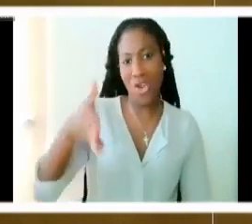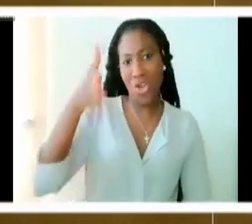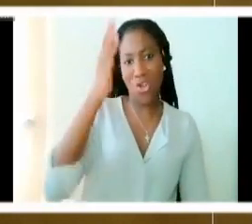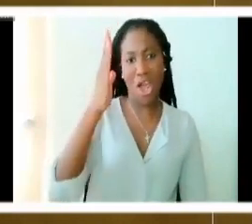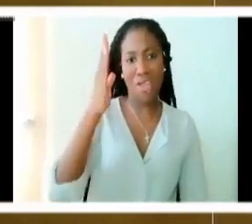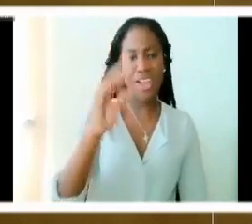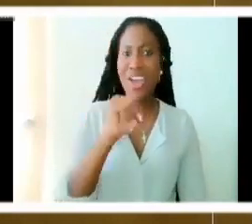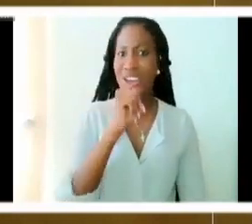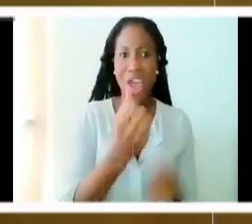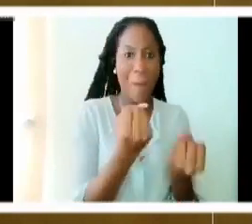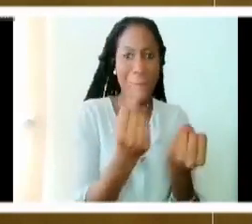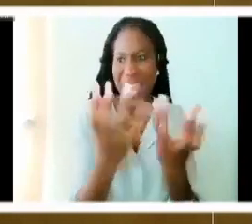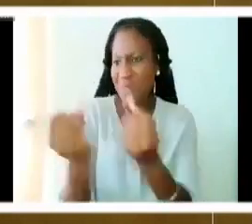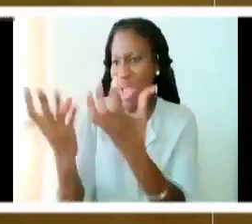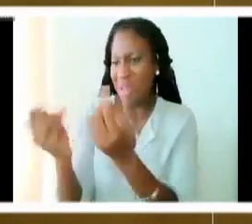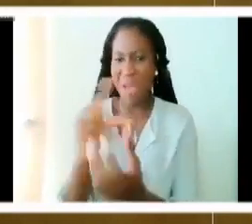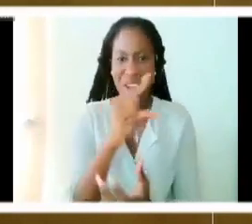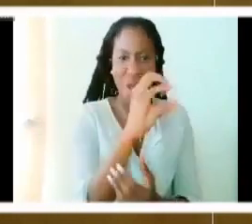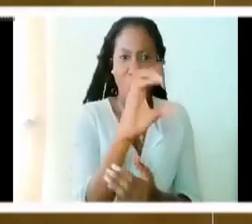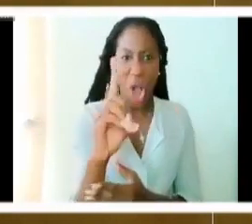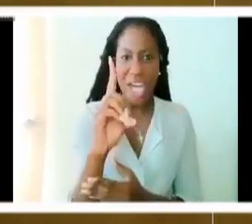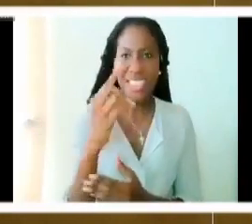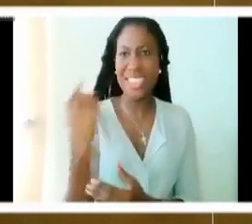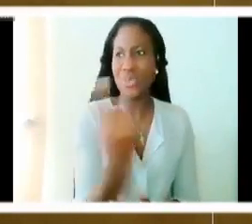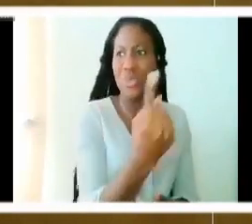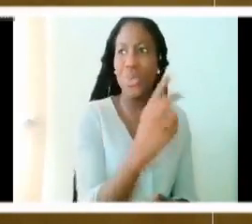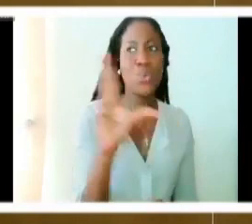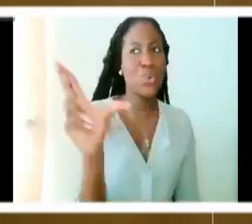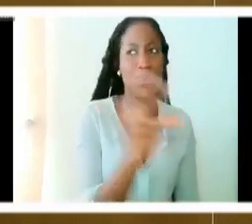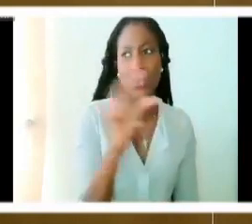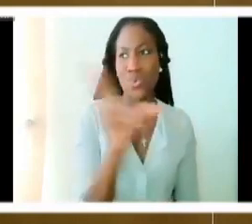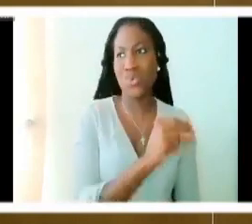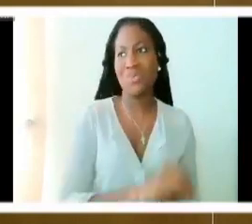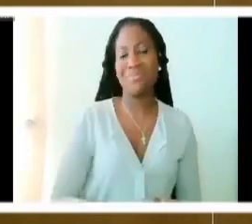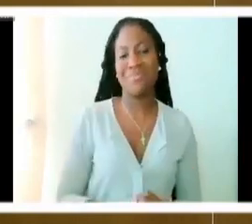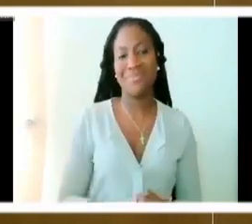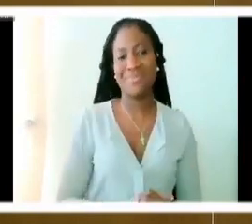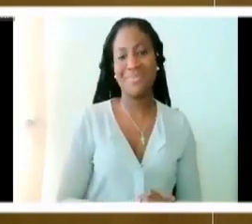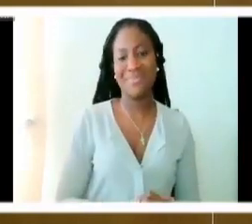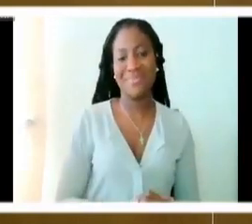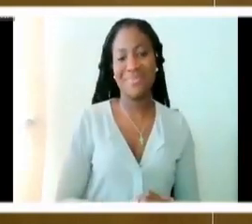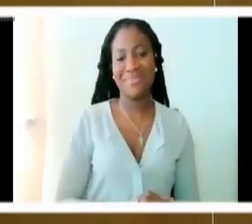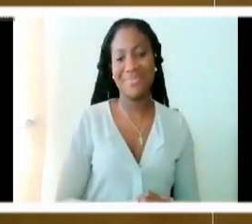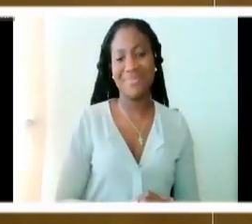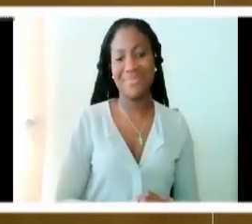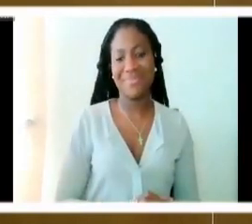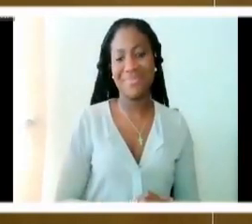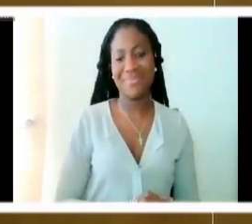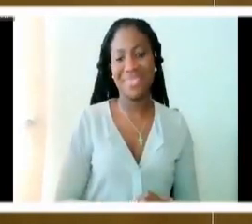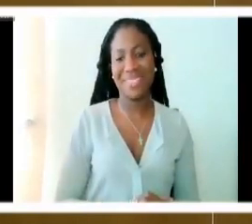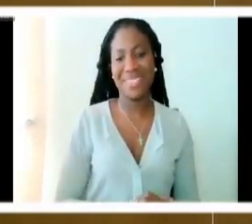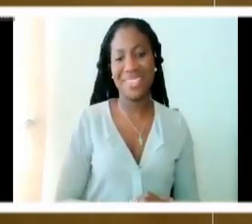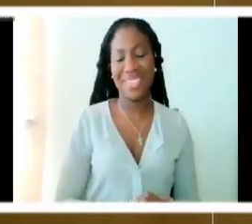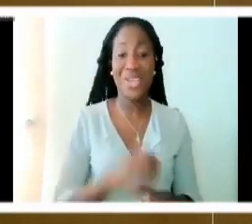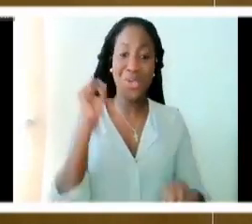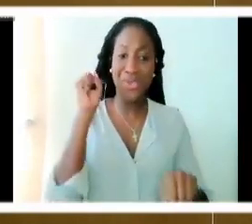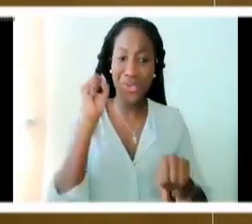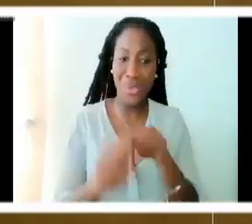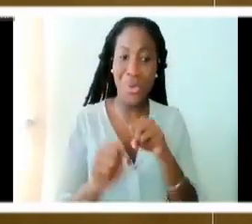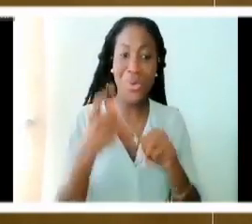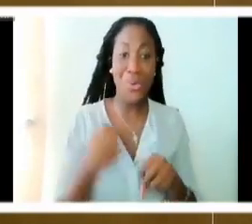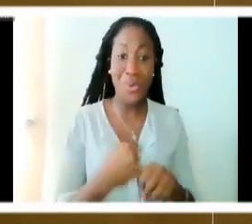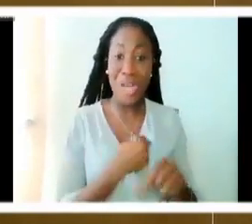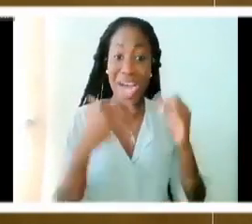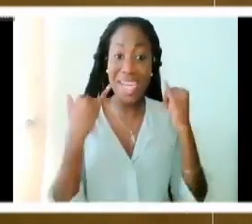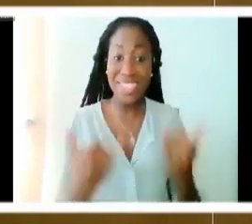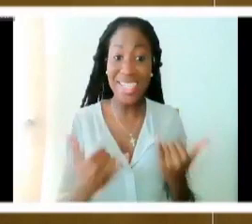God. And this God is revealed, and in the revelation of this God, what we come to see is